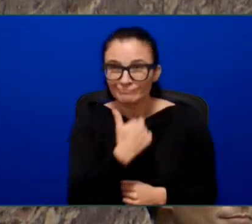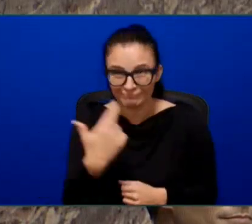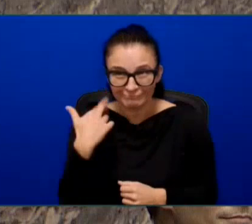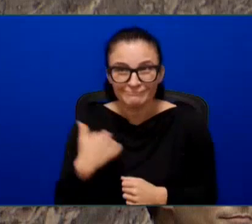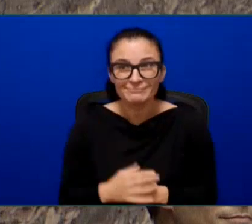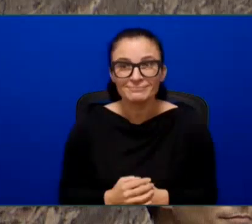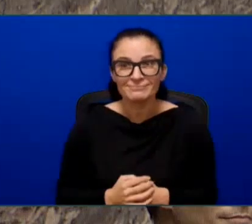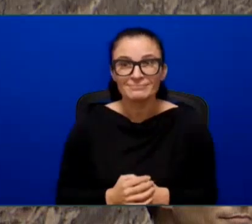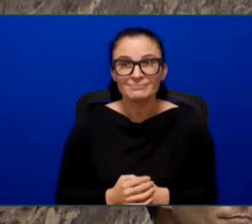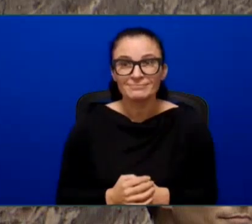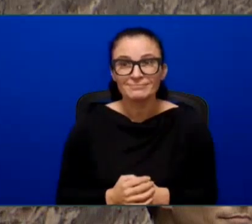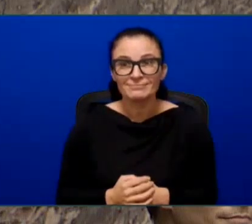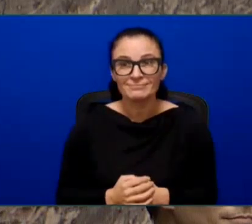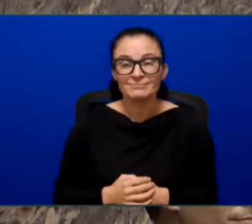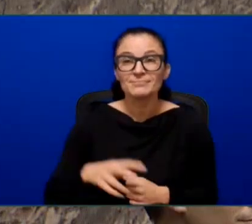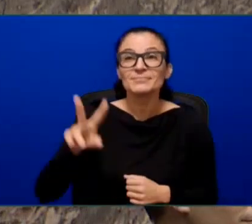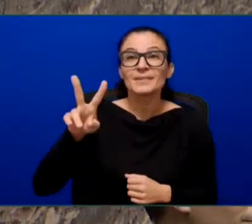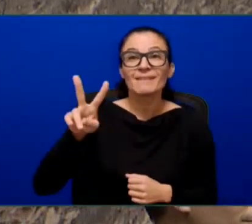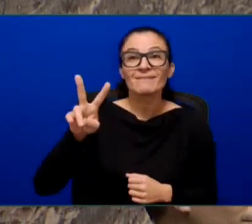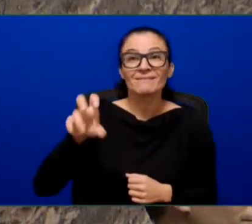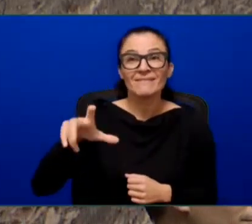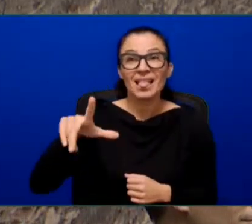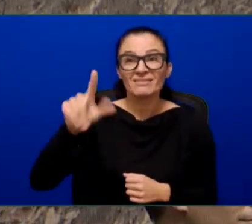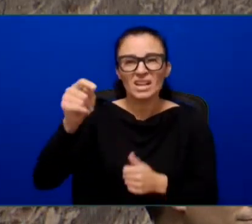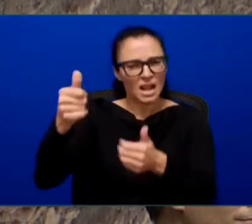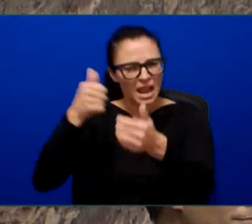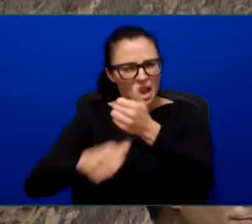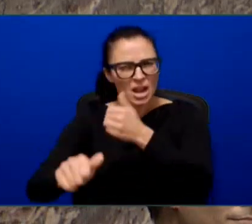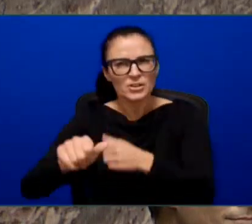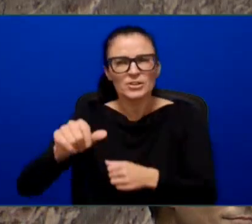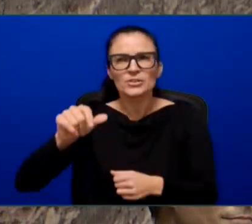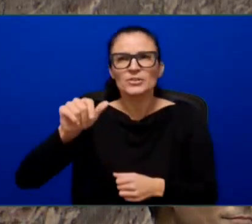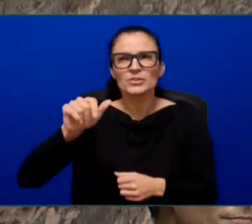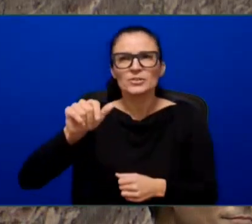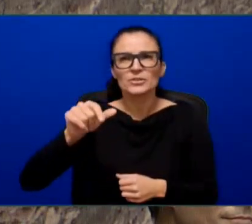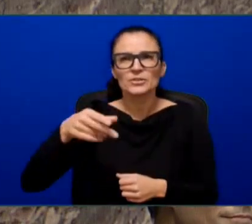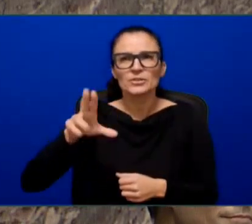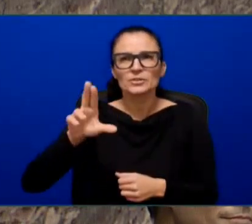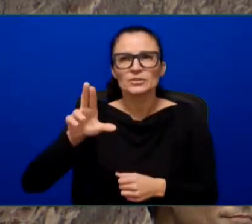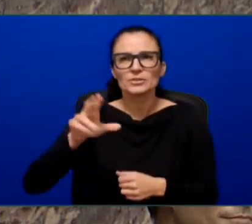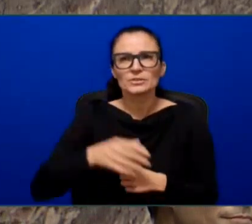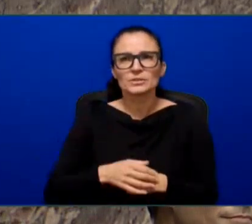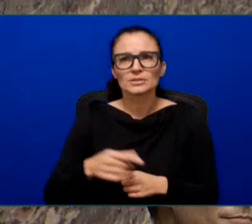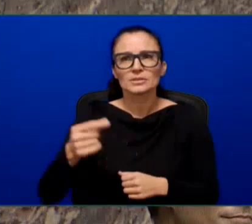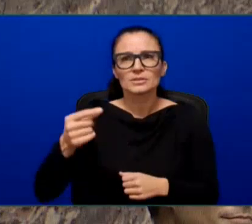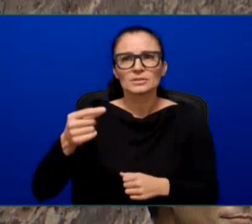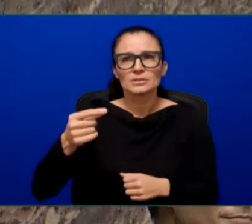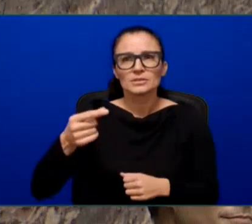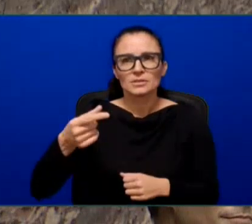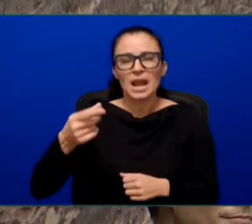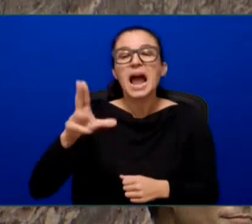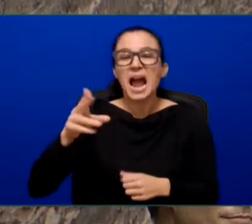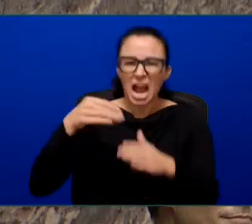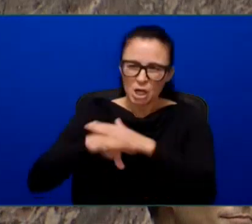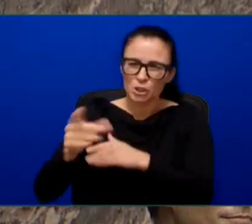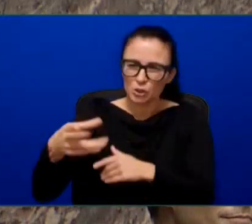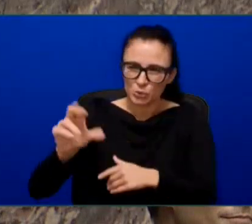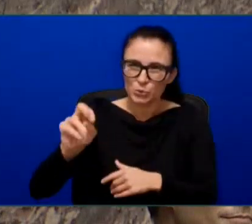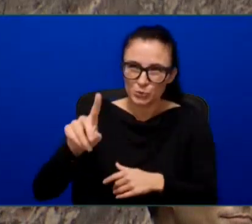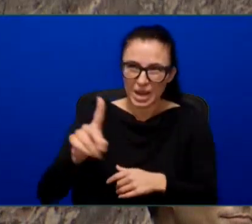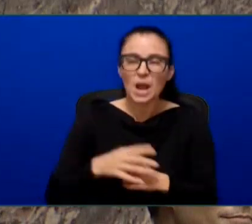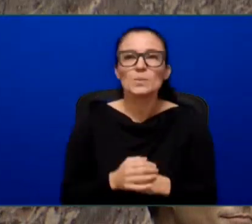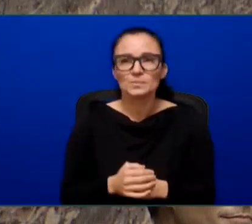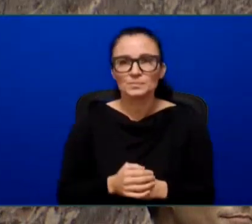and of course the Ambassadors of the Squamish Lil'wat Cultural Centre. From the District of Squamish, Jose